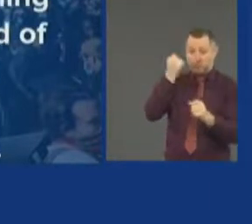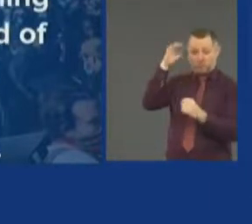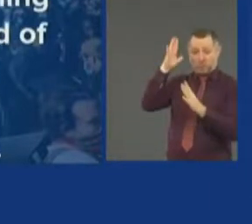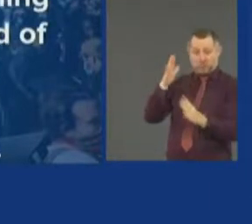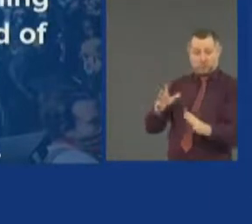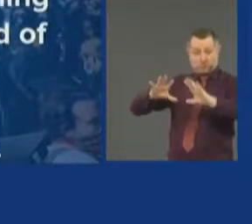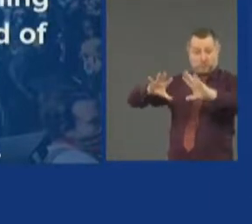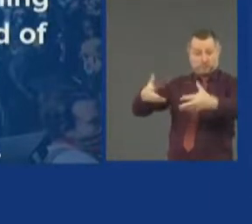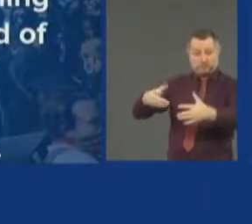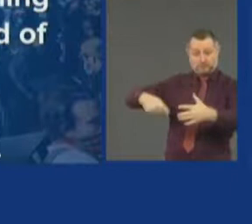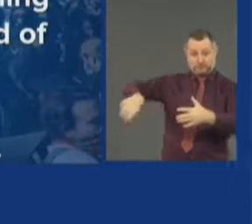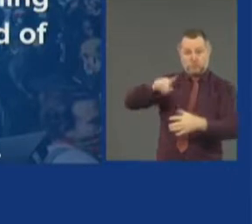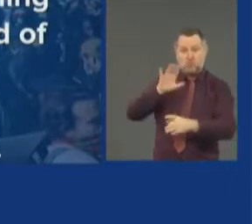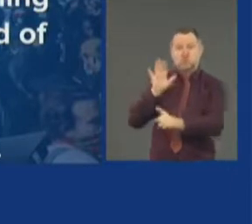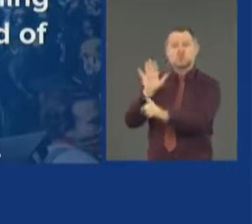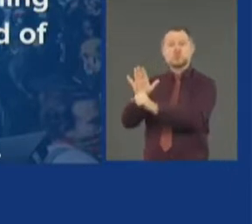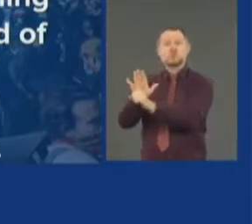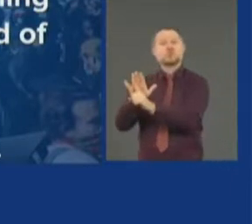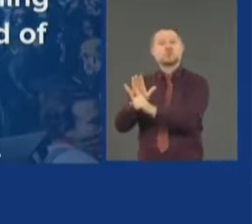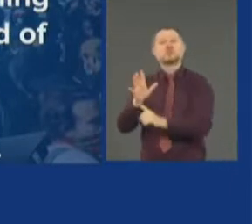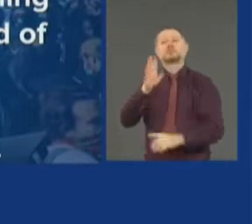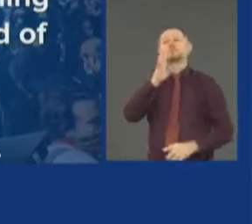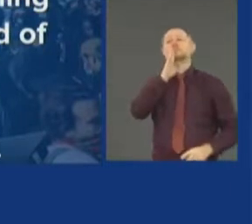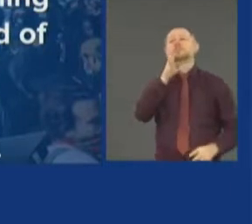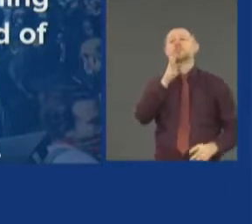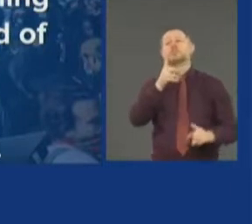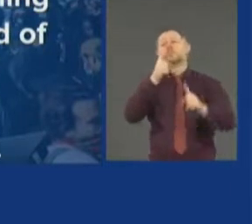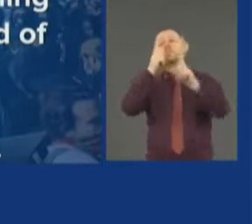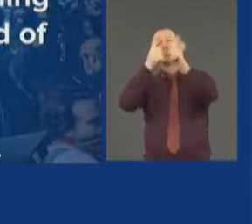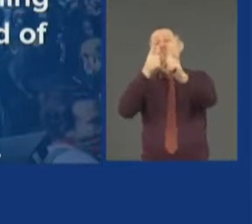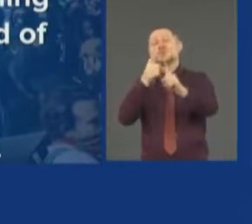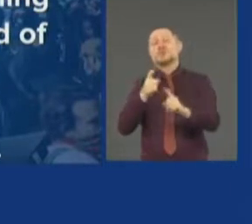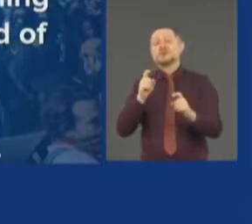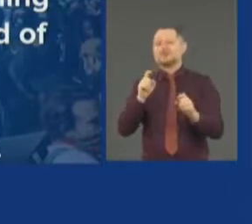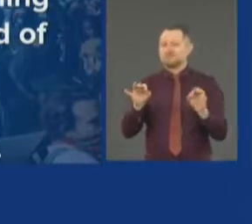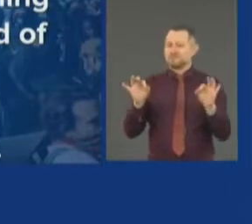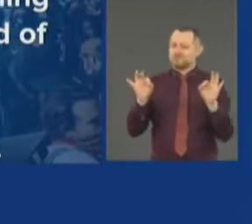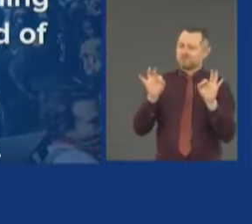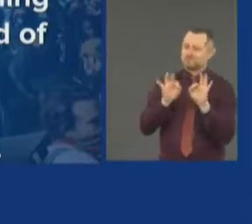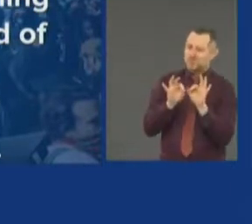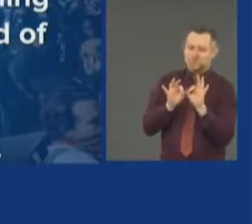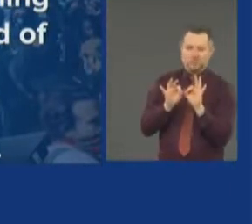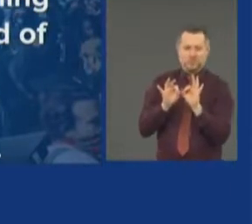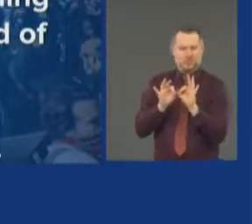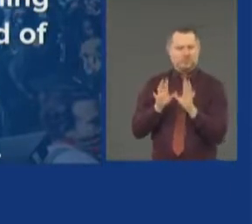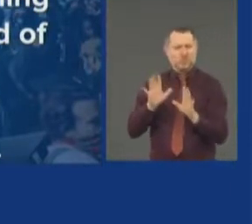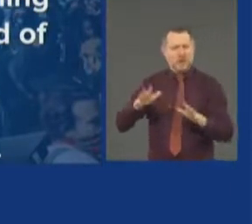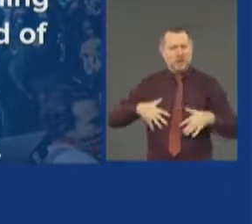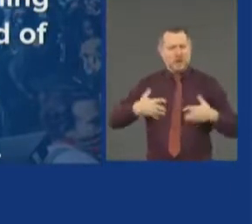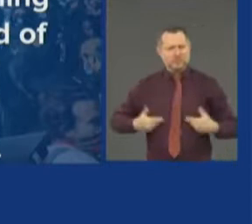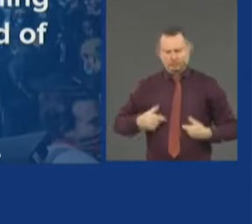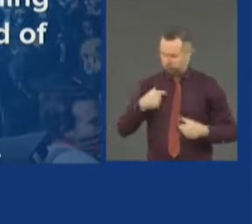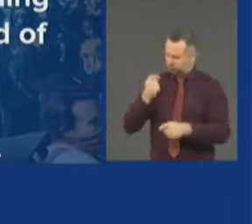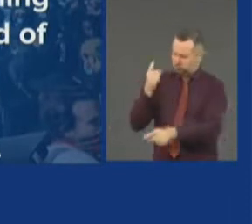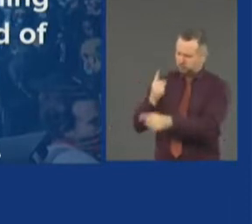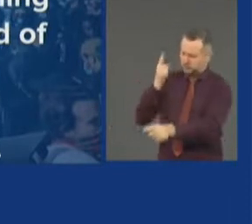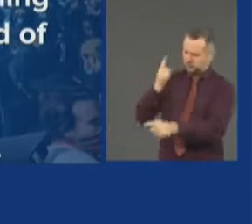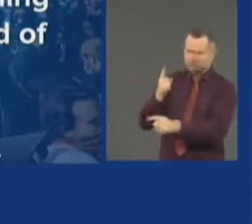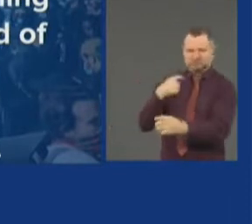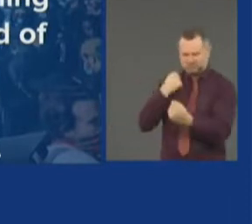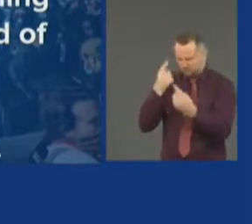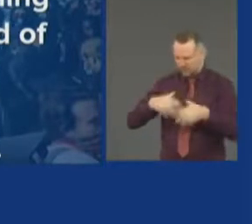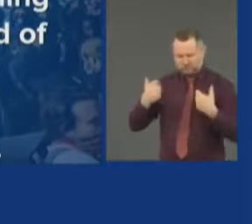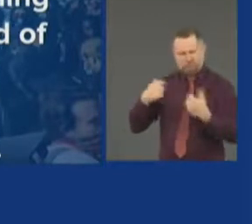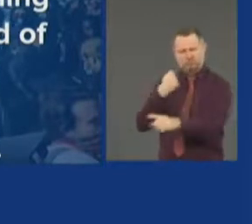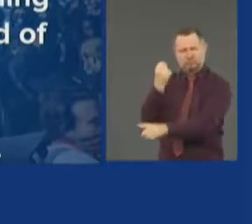very important, and their outrage is justified. But keep in mind, during